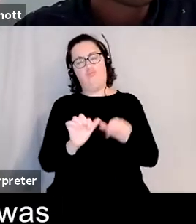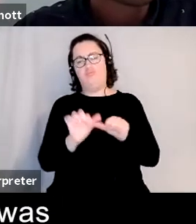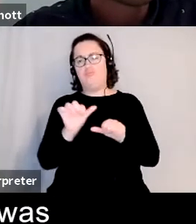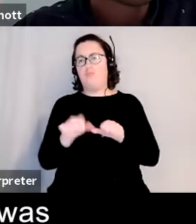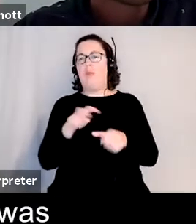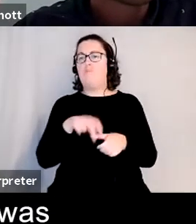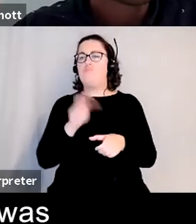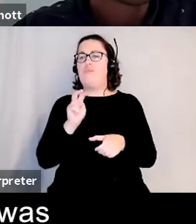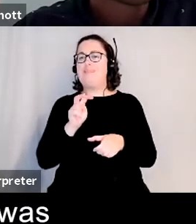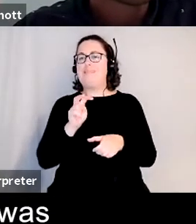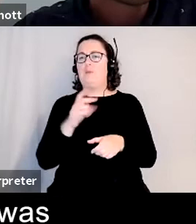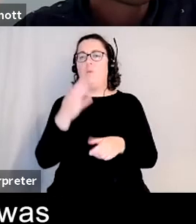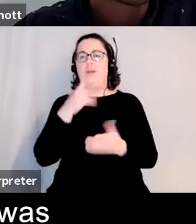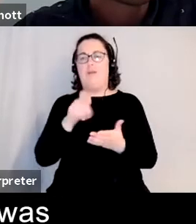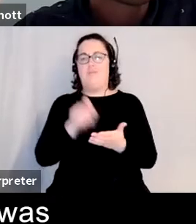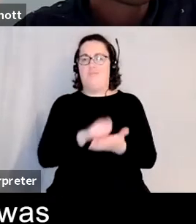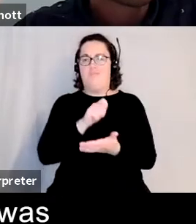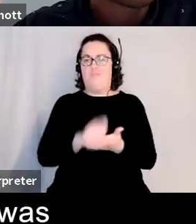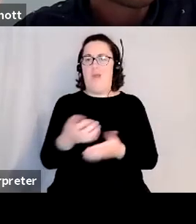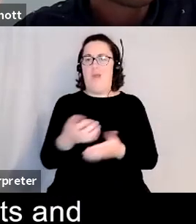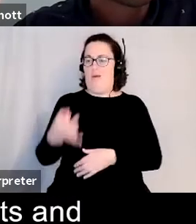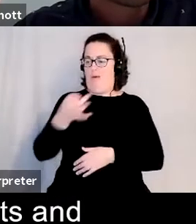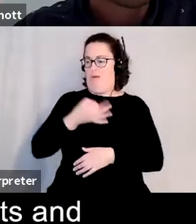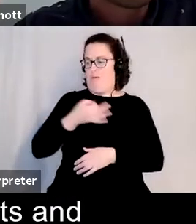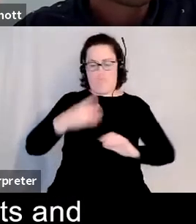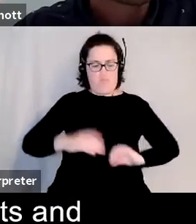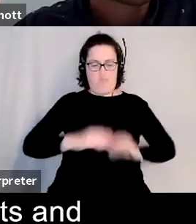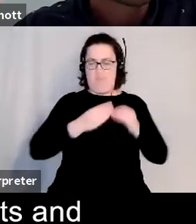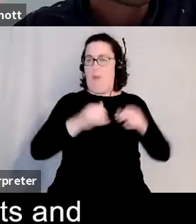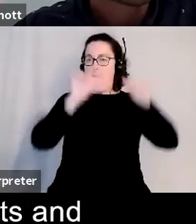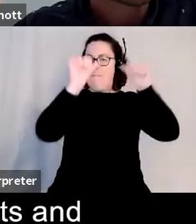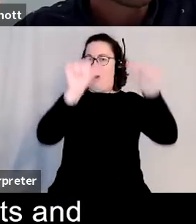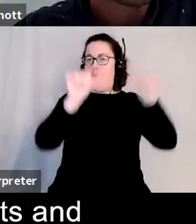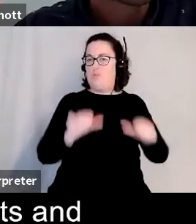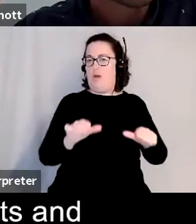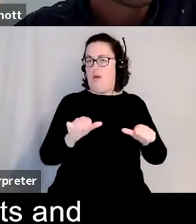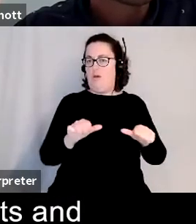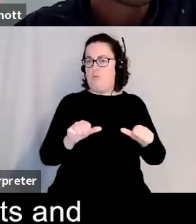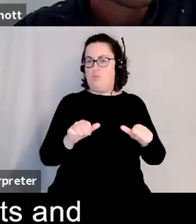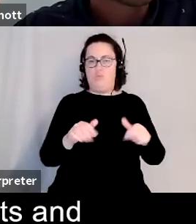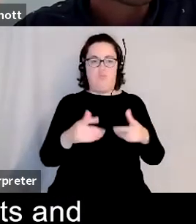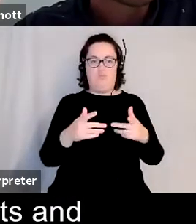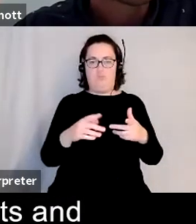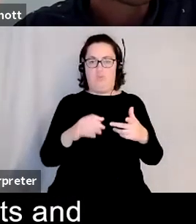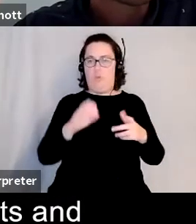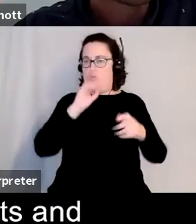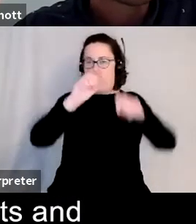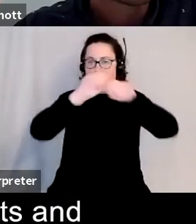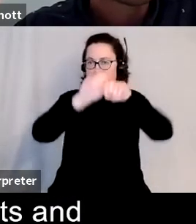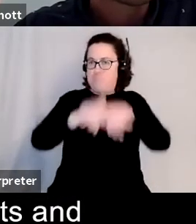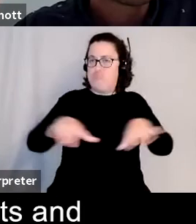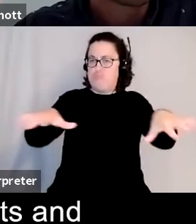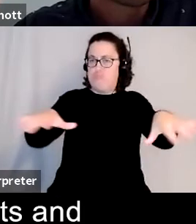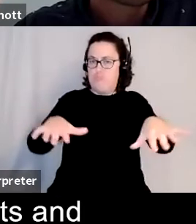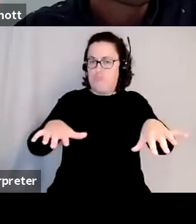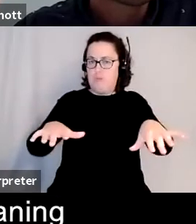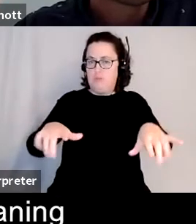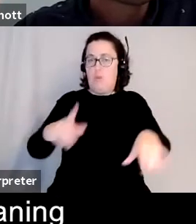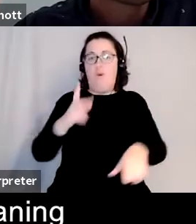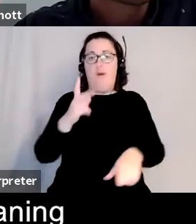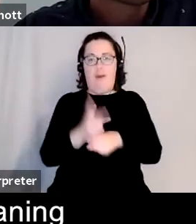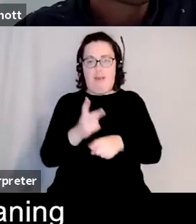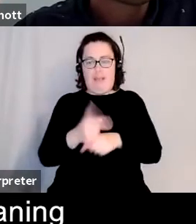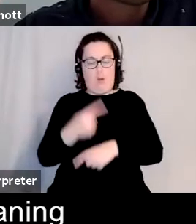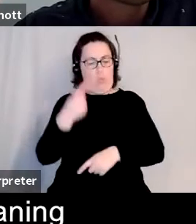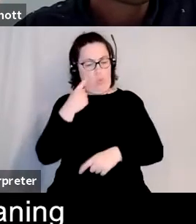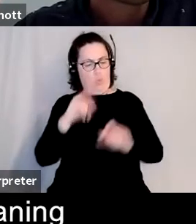brexit referendum i was asked to make a kind of poster which you know would go out on the streets and i i again i kind of revisited that